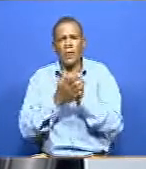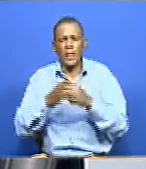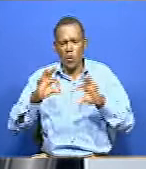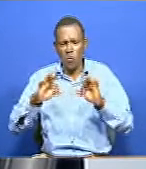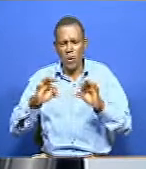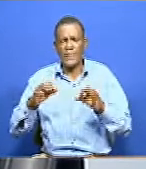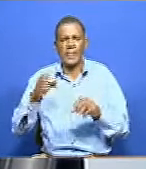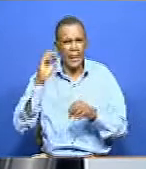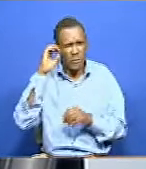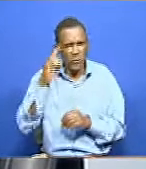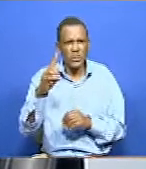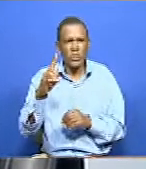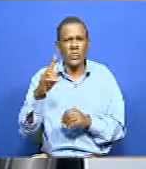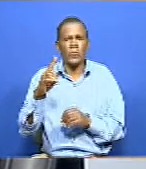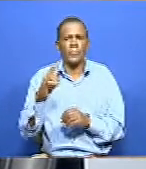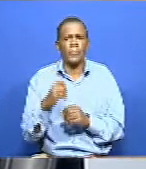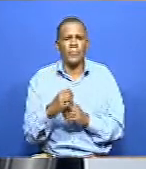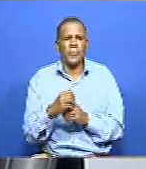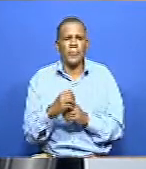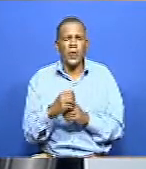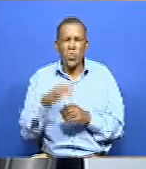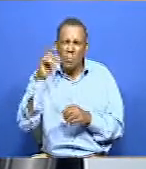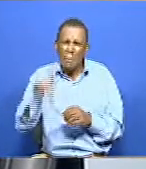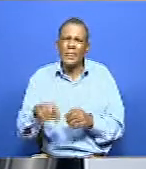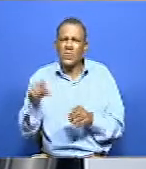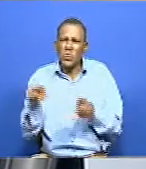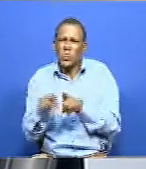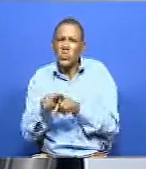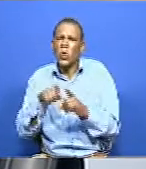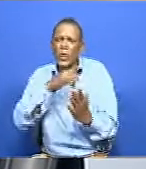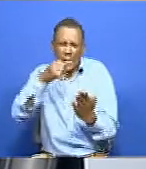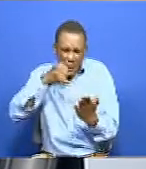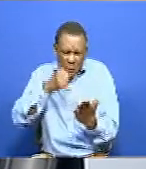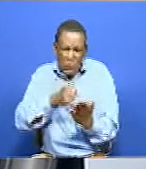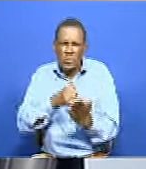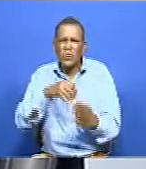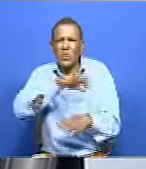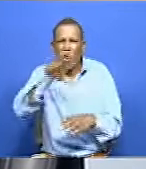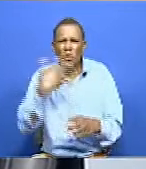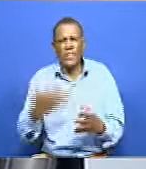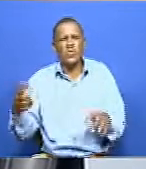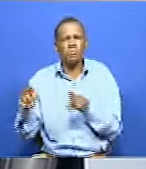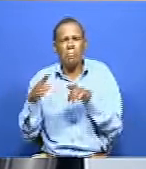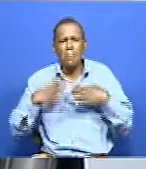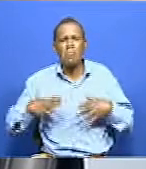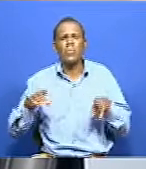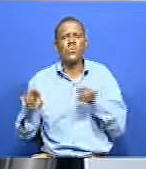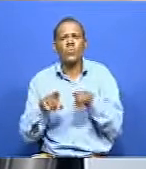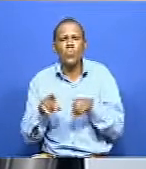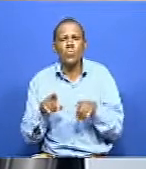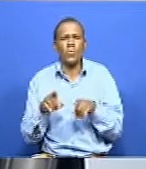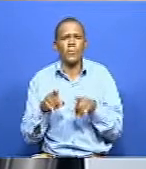We also need to be more inclusive in everything that we do. Yeah. But I'm glad that every day we are